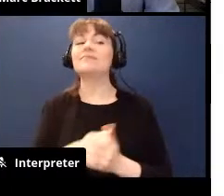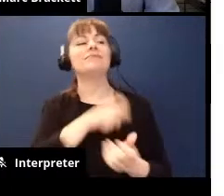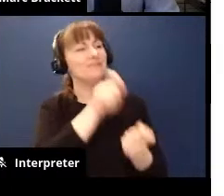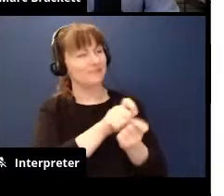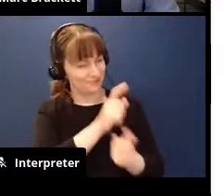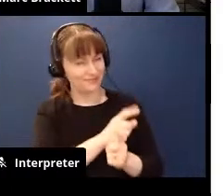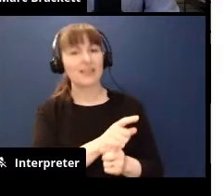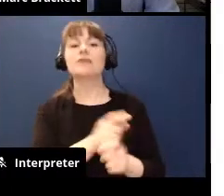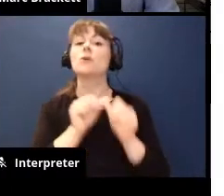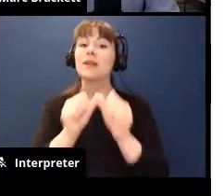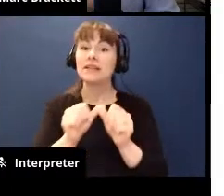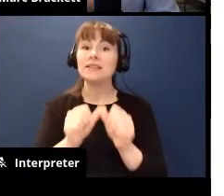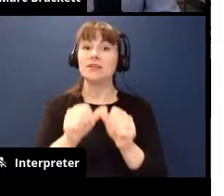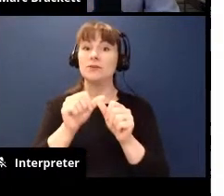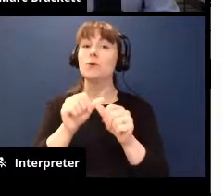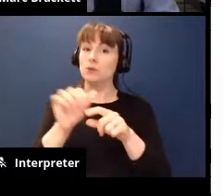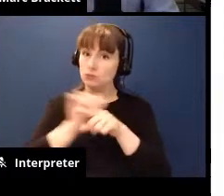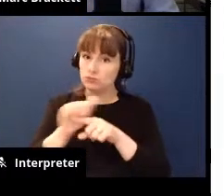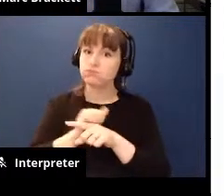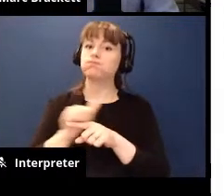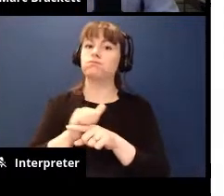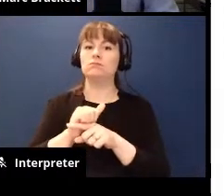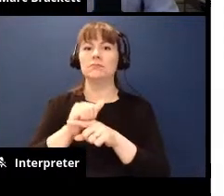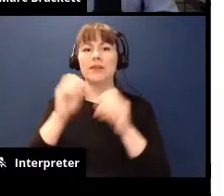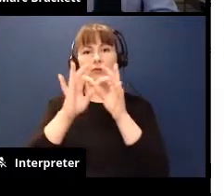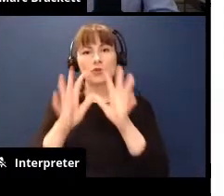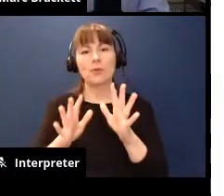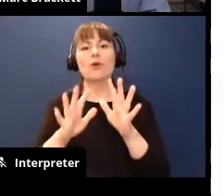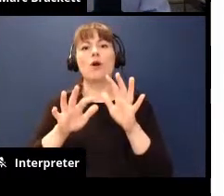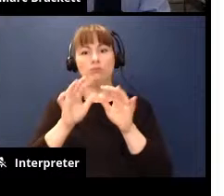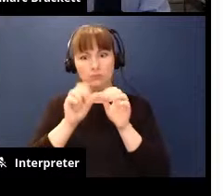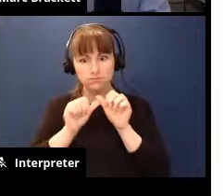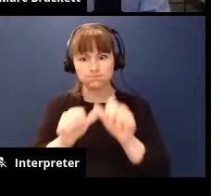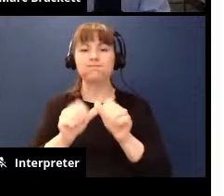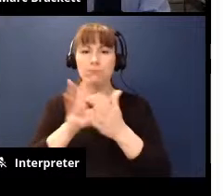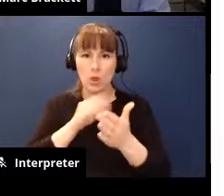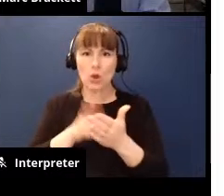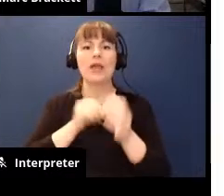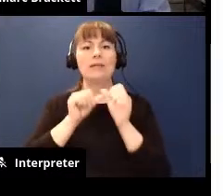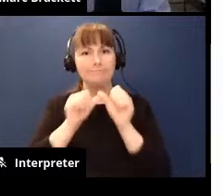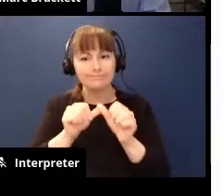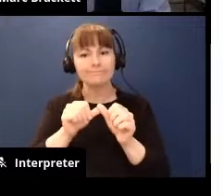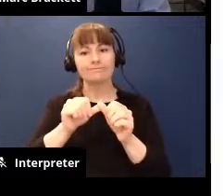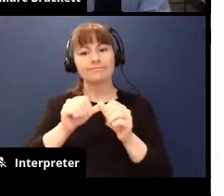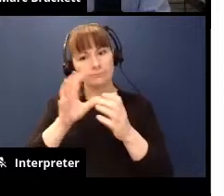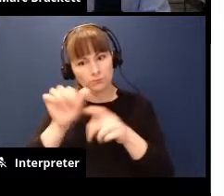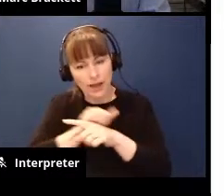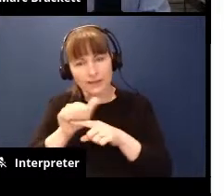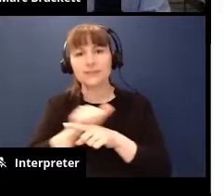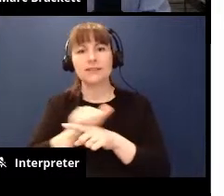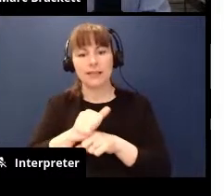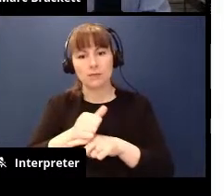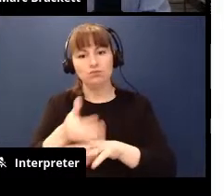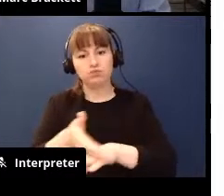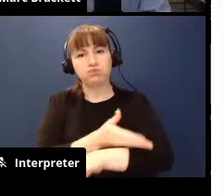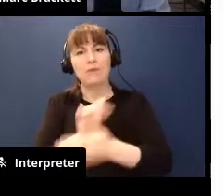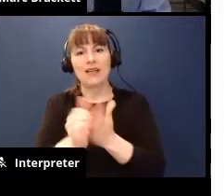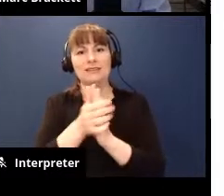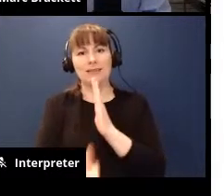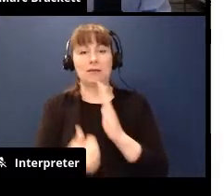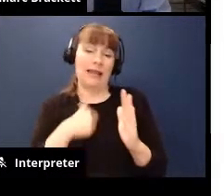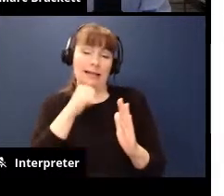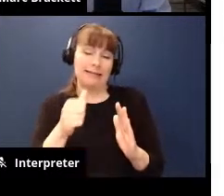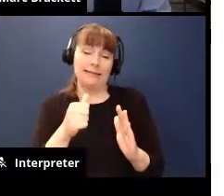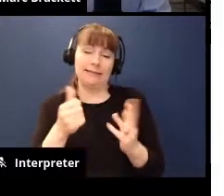continued applying it she followed up she came back to it so that she could grow that skill and i did it well what you're reminding me of